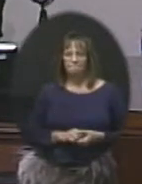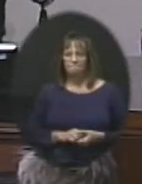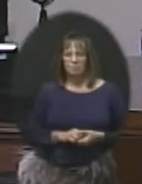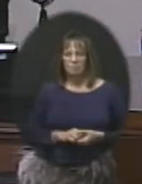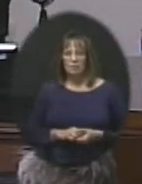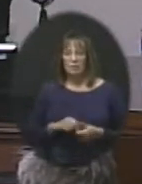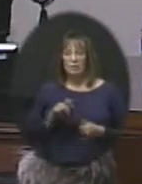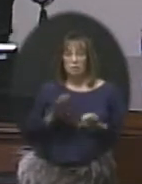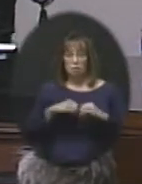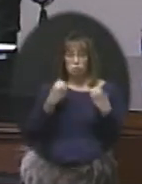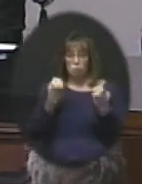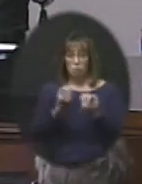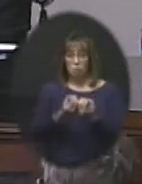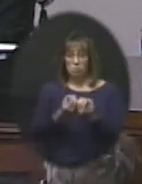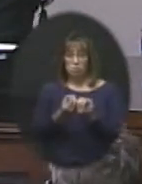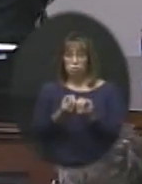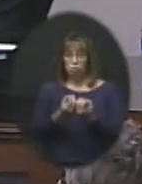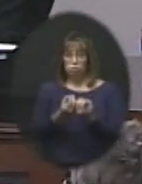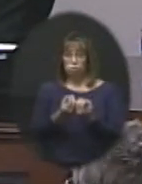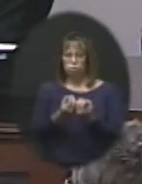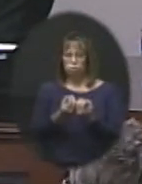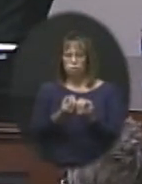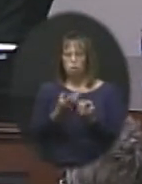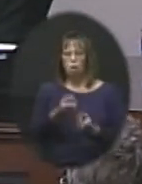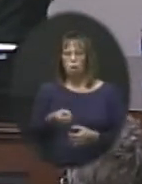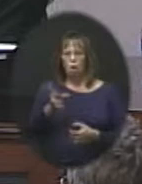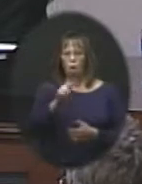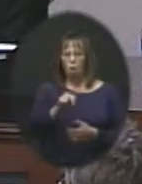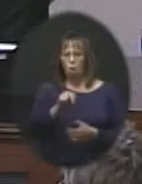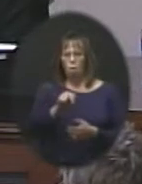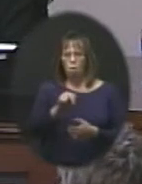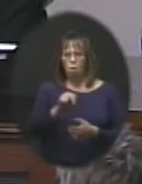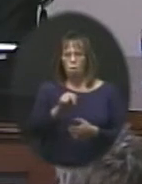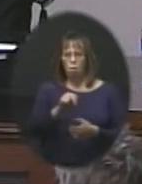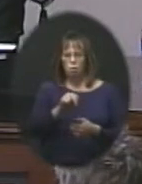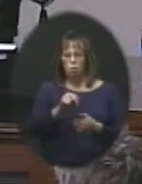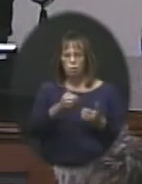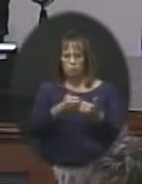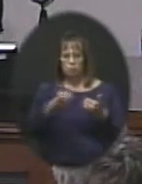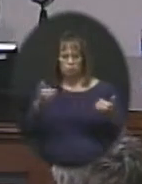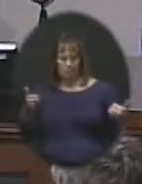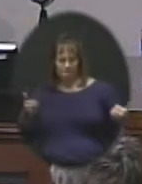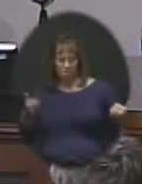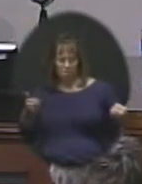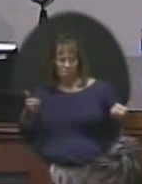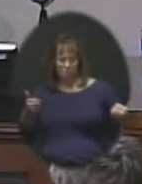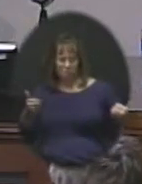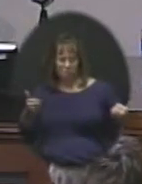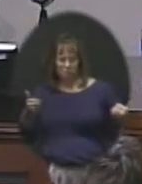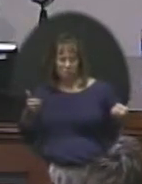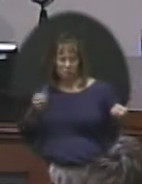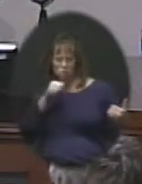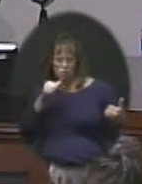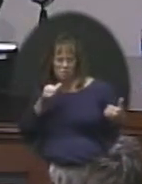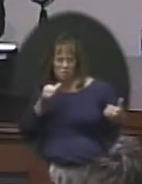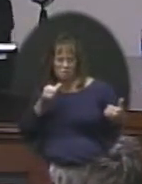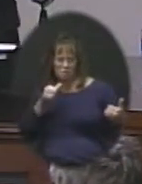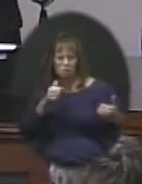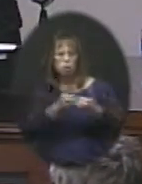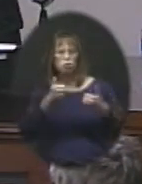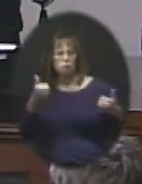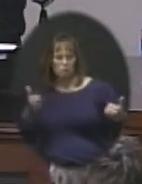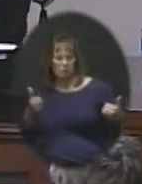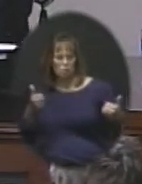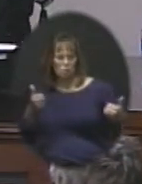While these organizations are their own entities and are not affiliated, they're totally